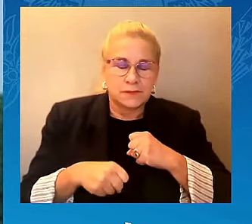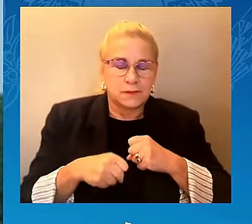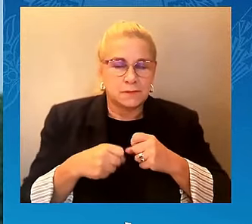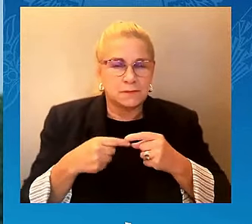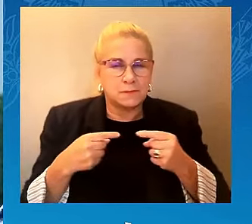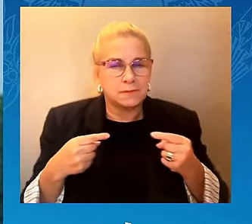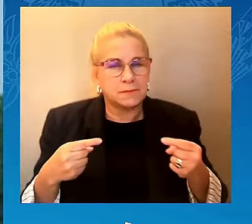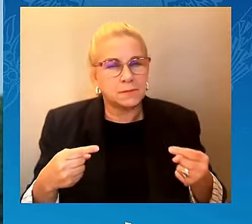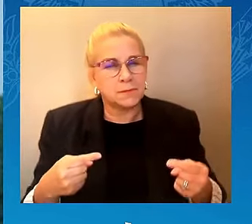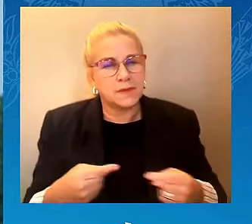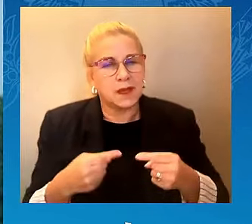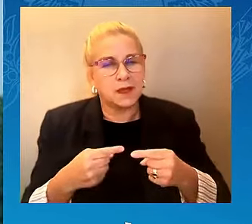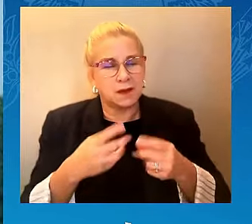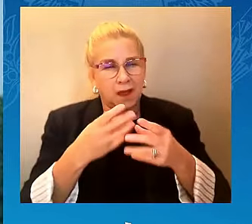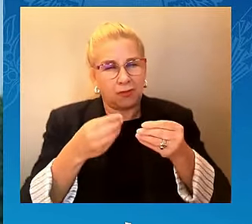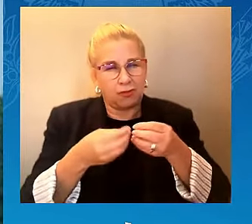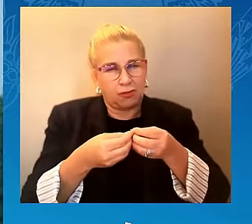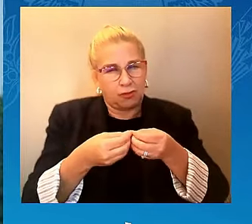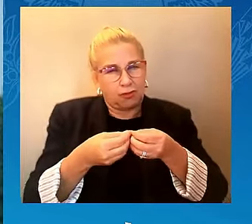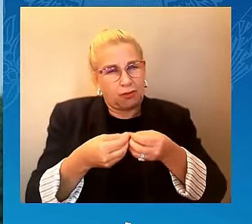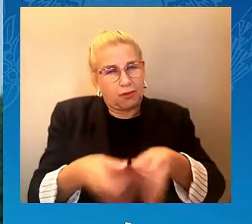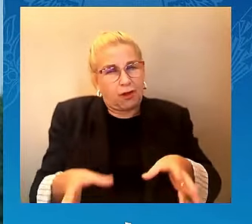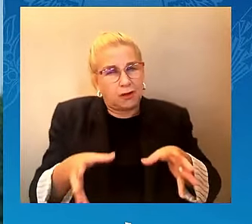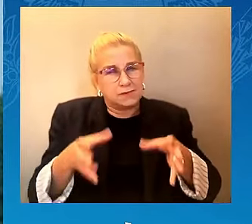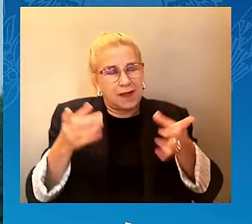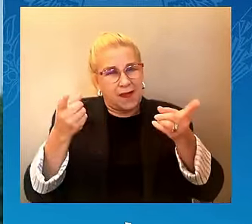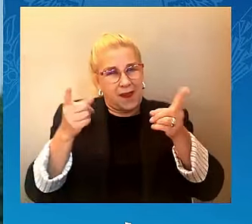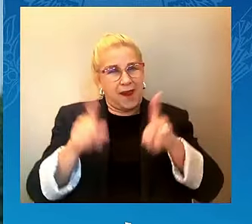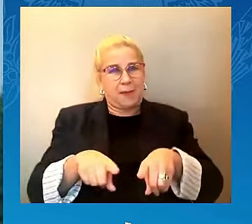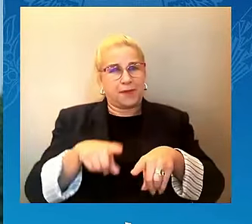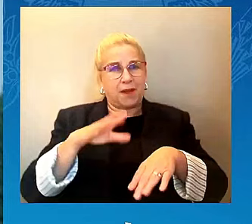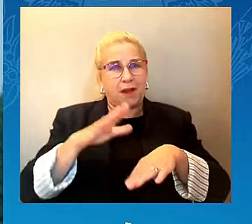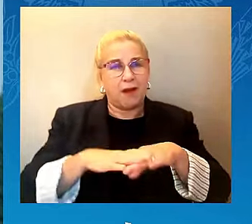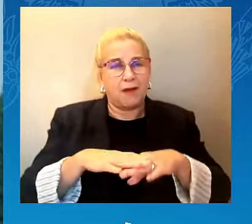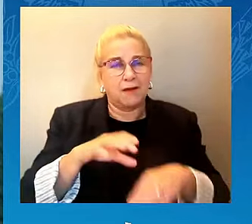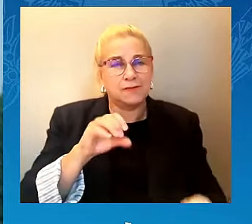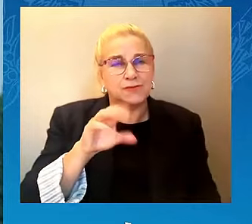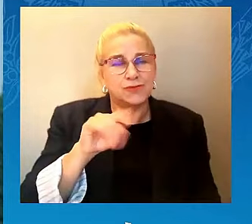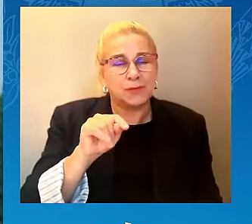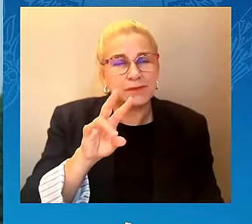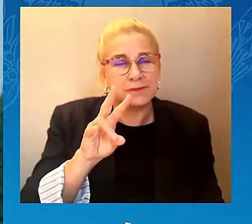for the family and loved ones of all of those who were lost.